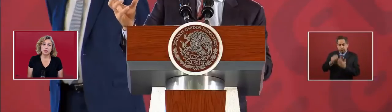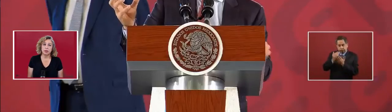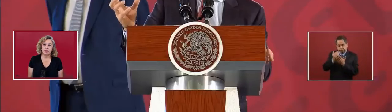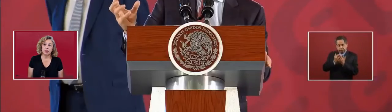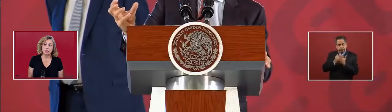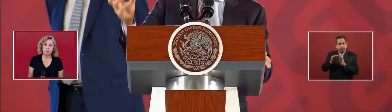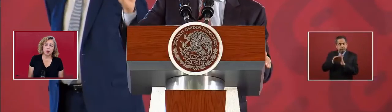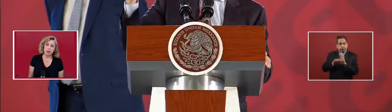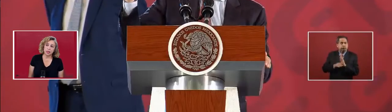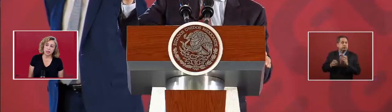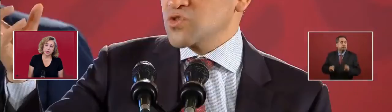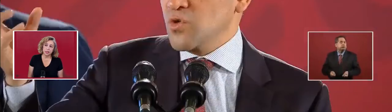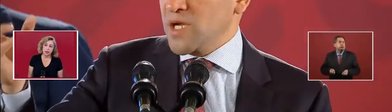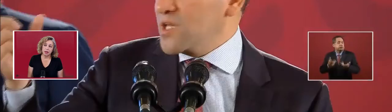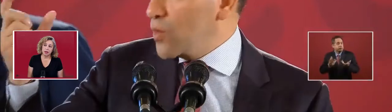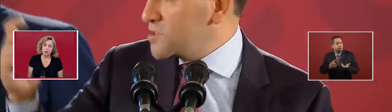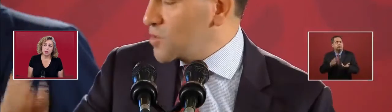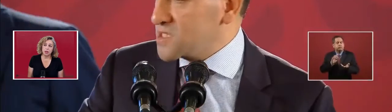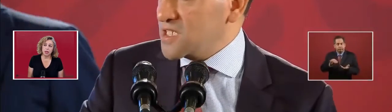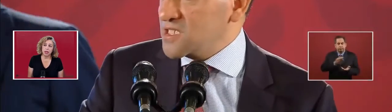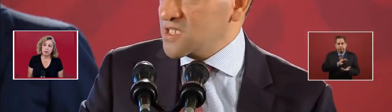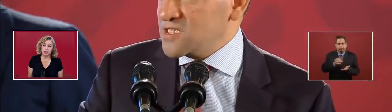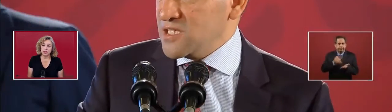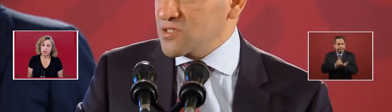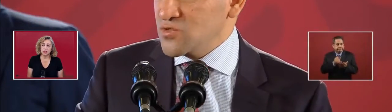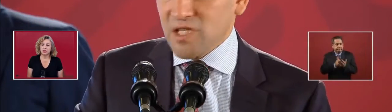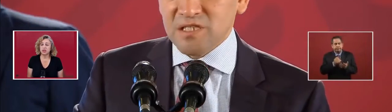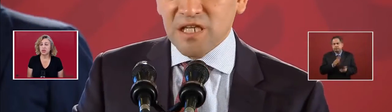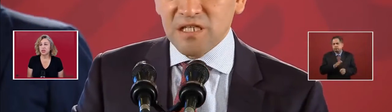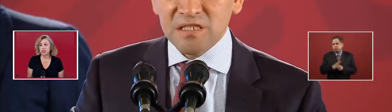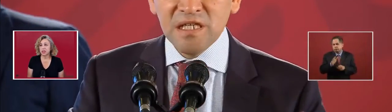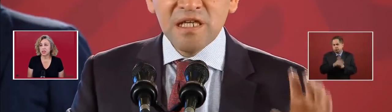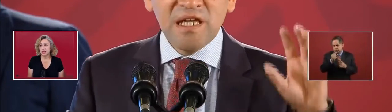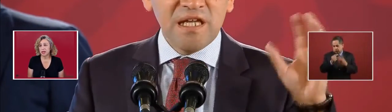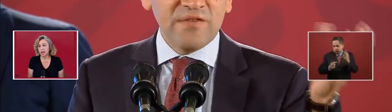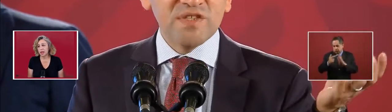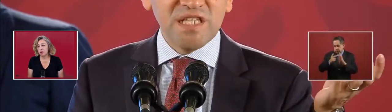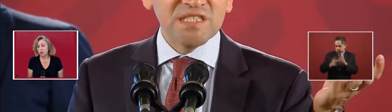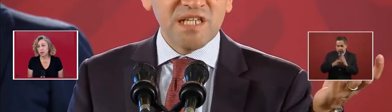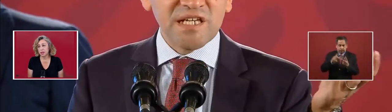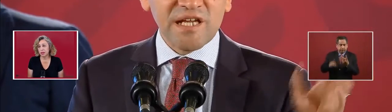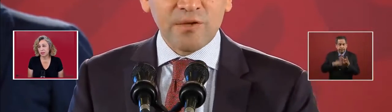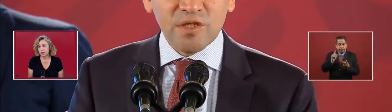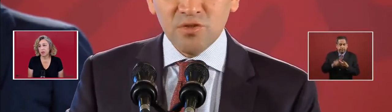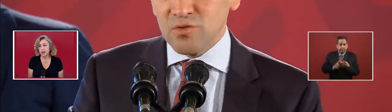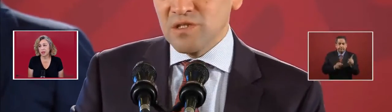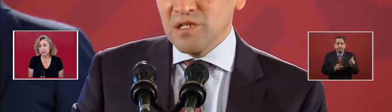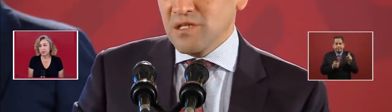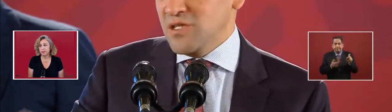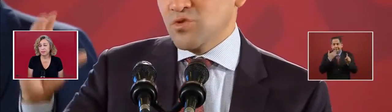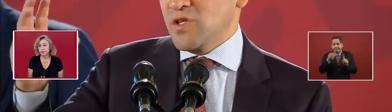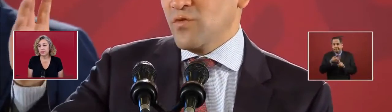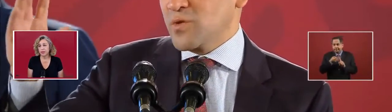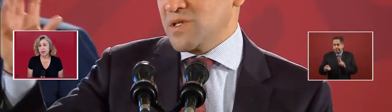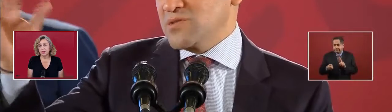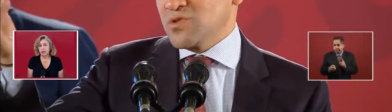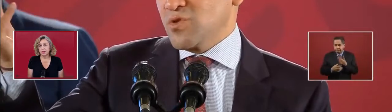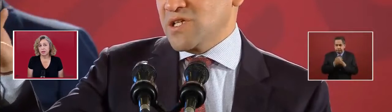It's... The politics will allow us to charge us... And what the rate is.